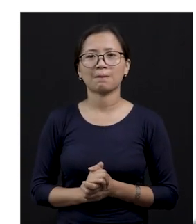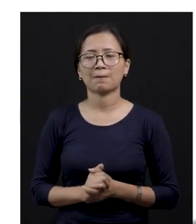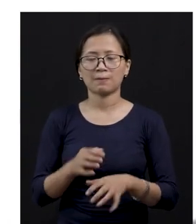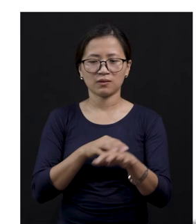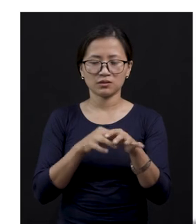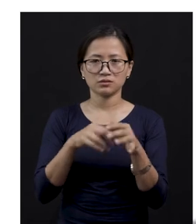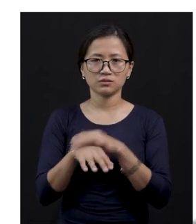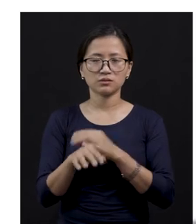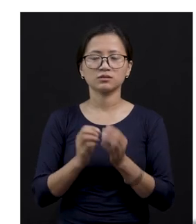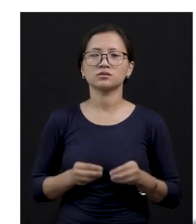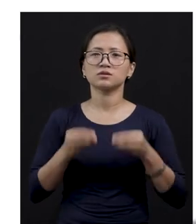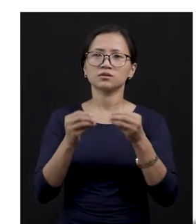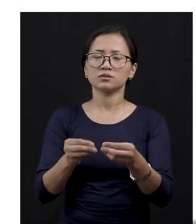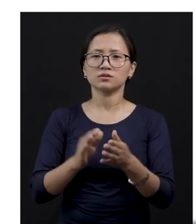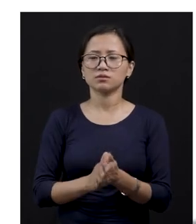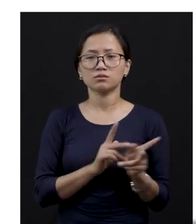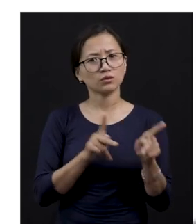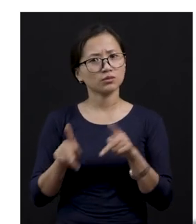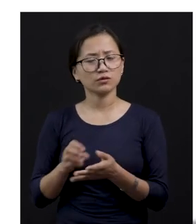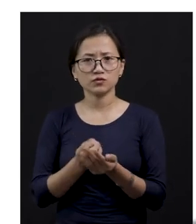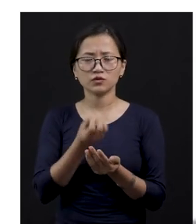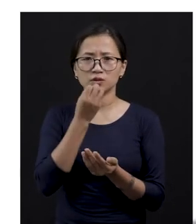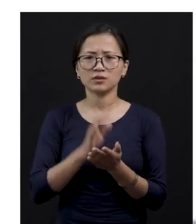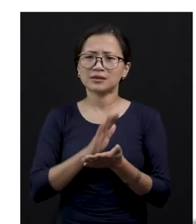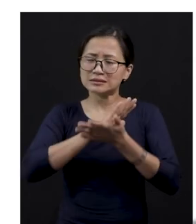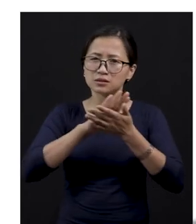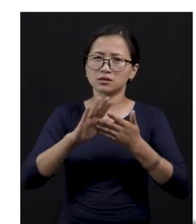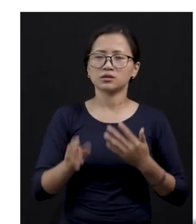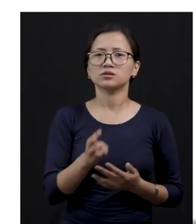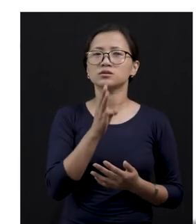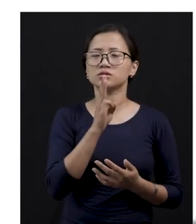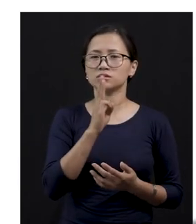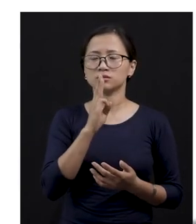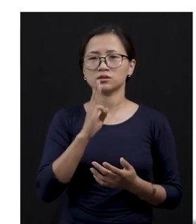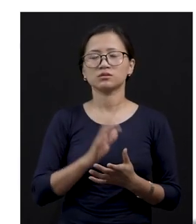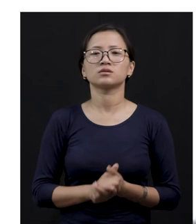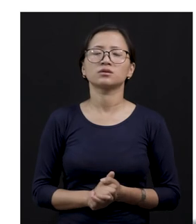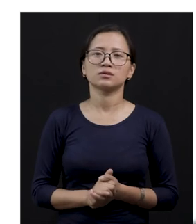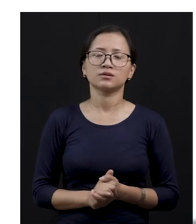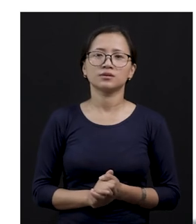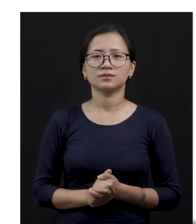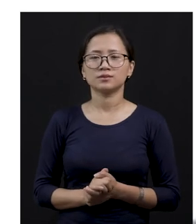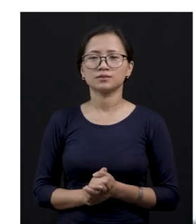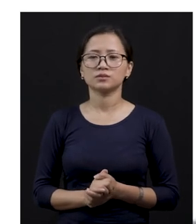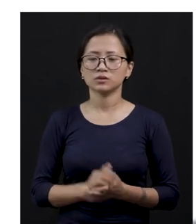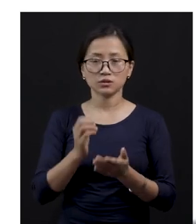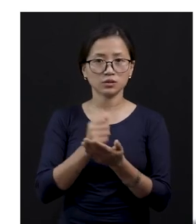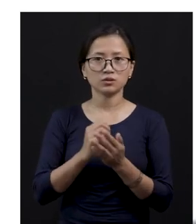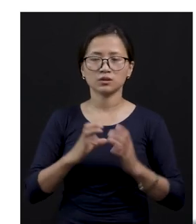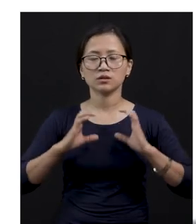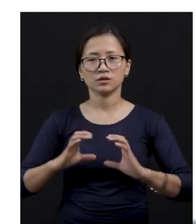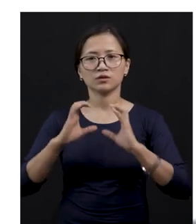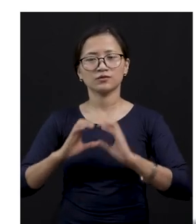animals should be also given proper food and clean drinking water or else they will fall sick. Alright? So, this is how you should